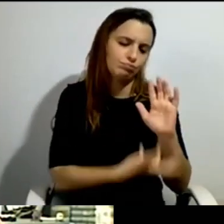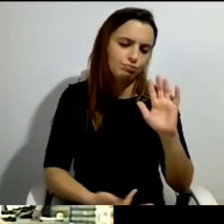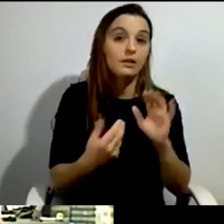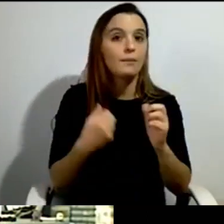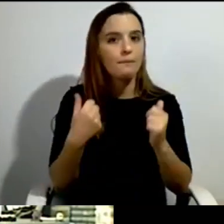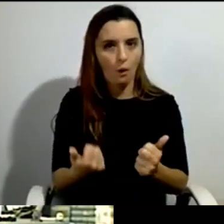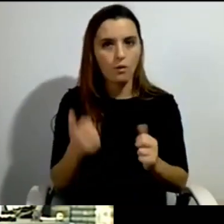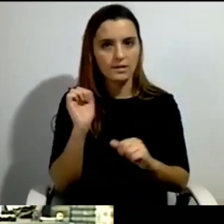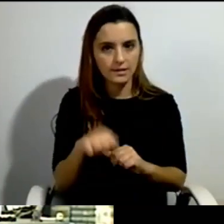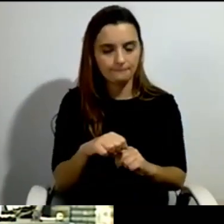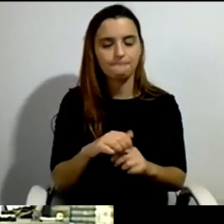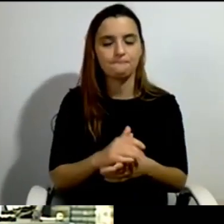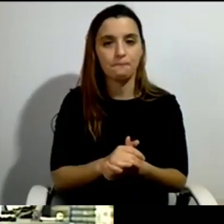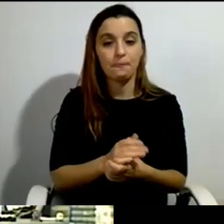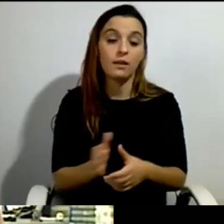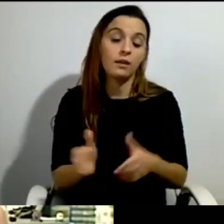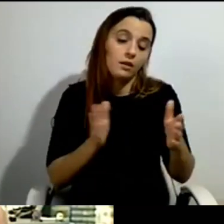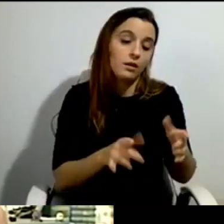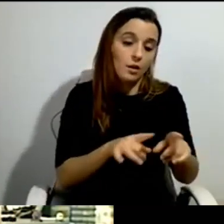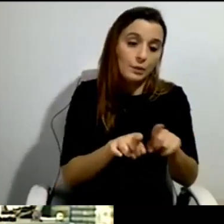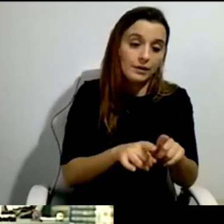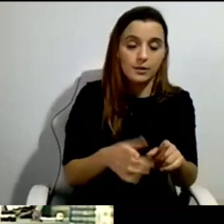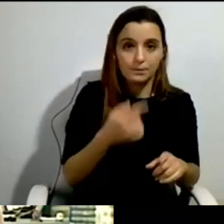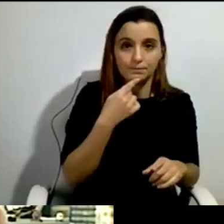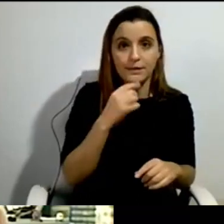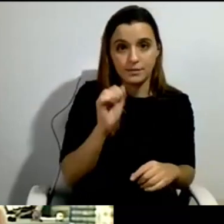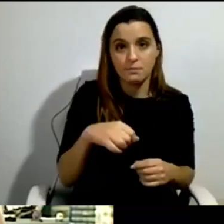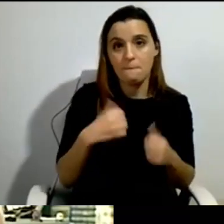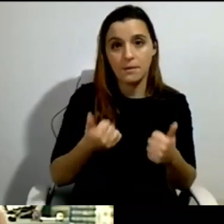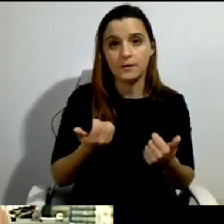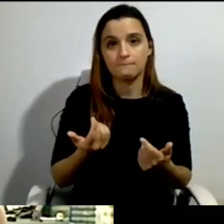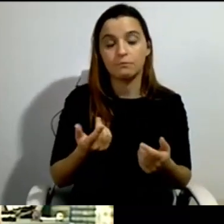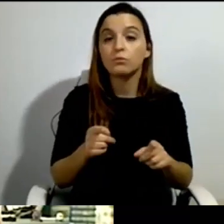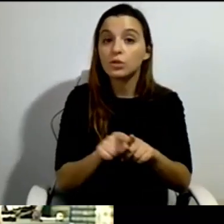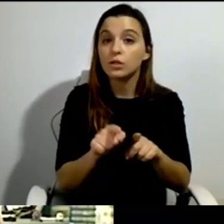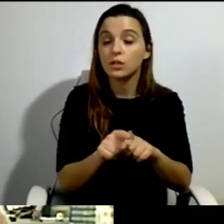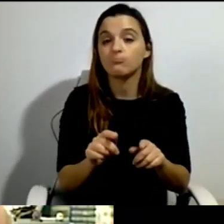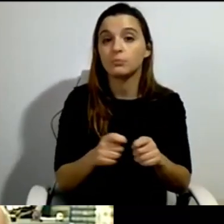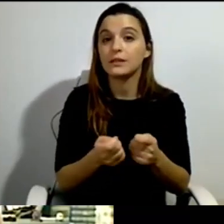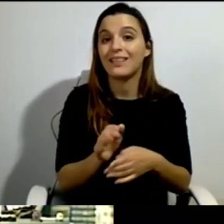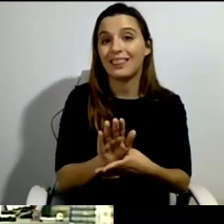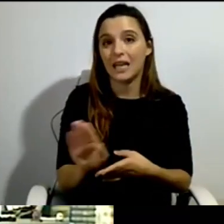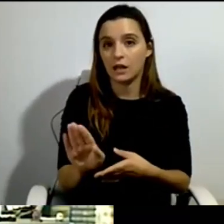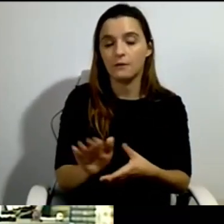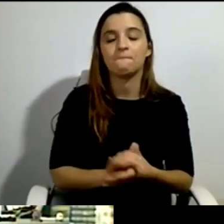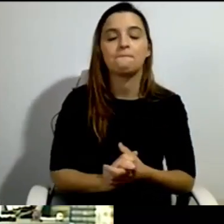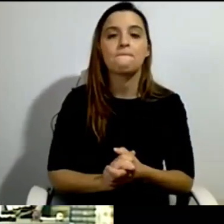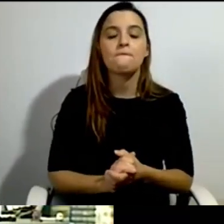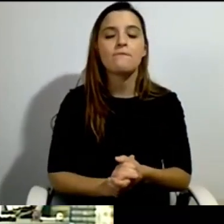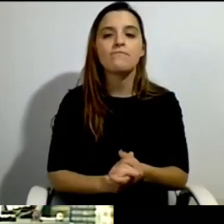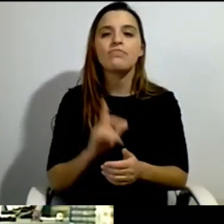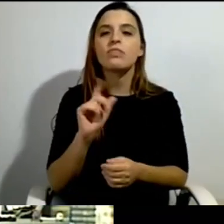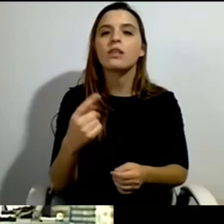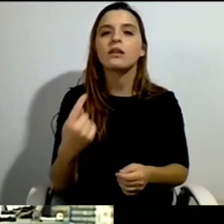We also saw that one of the major central problems is how to measure the